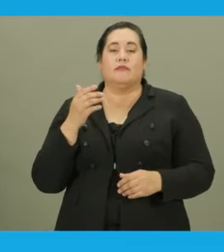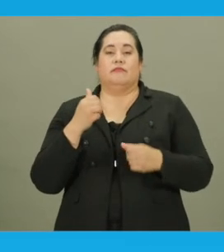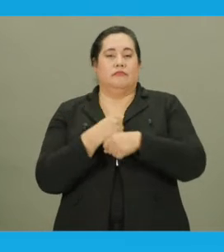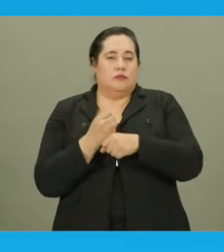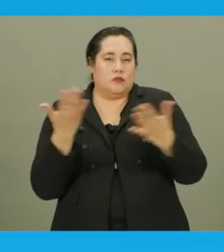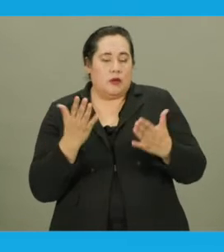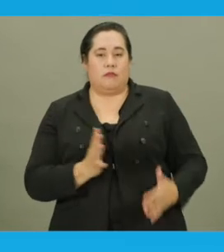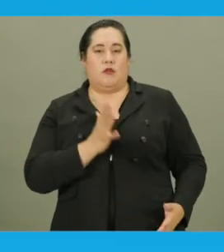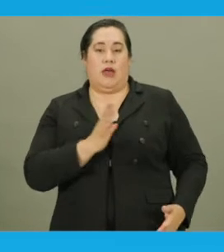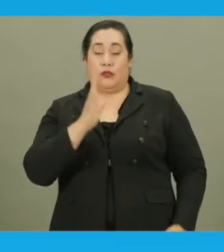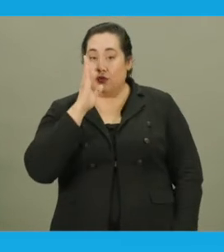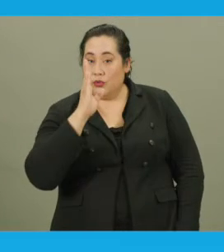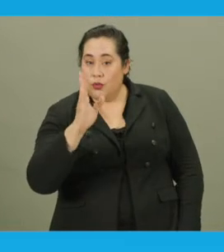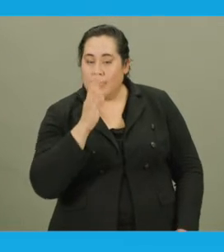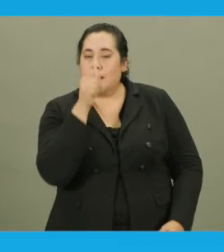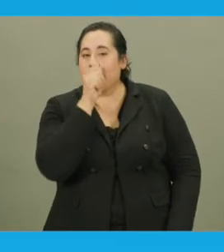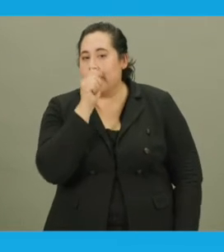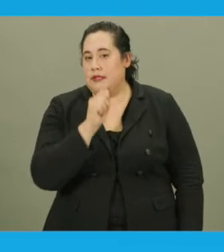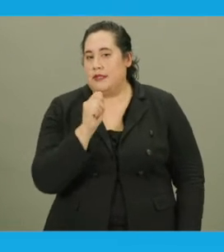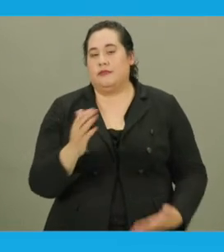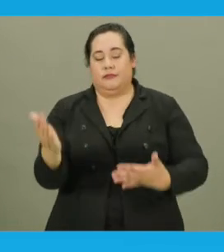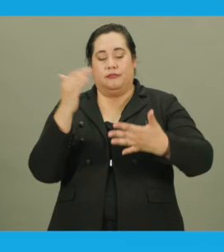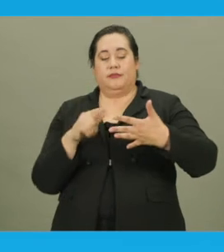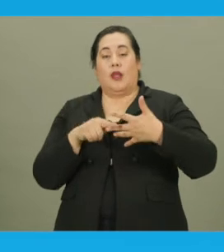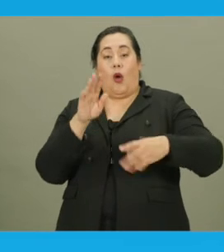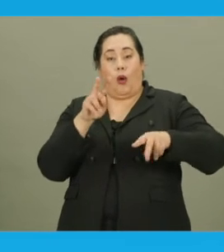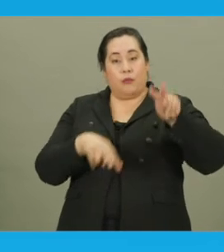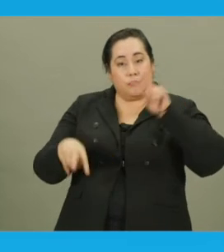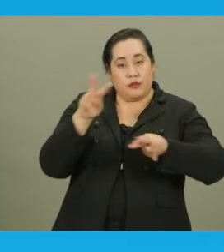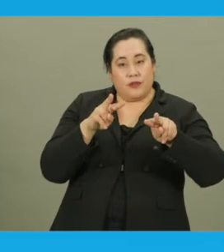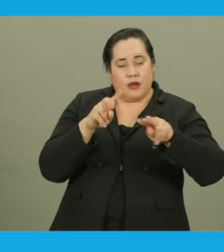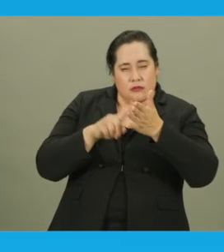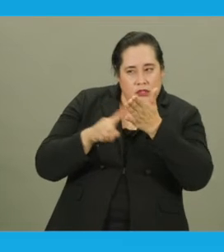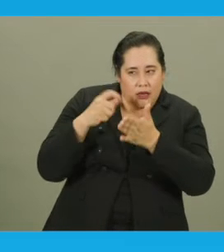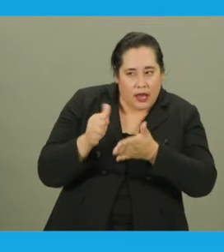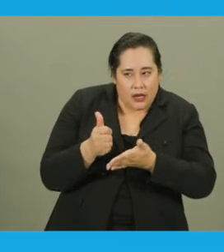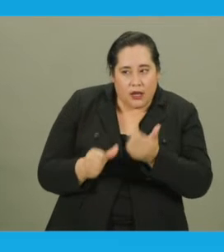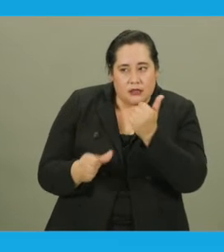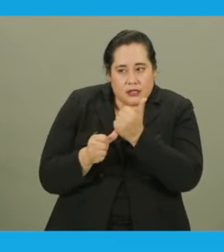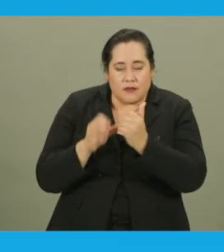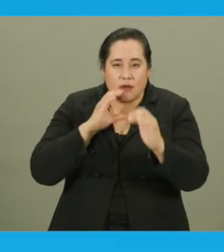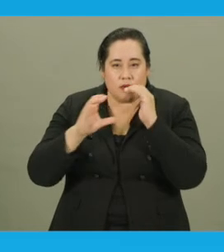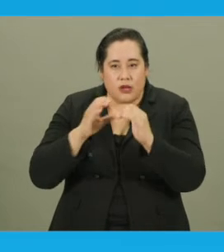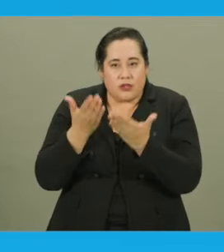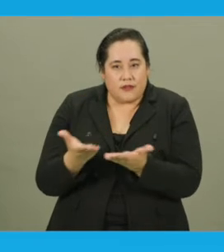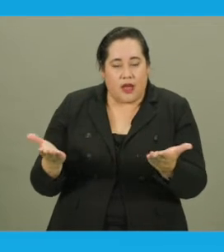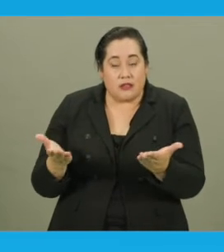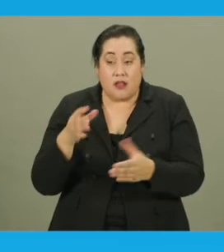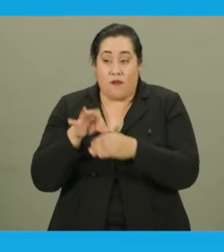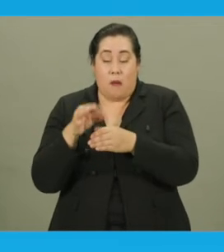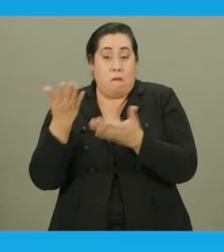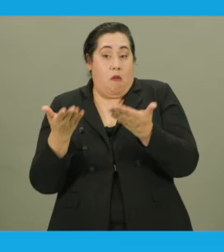Be polite, direct, and patient. Be observant. Check for any assistive communication